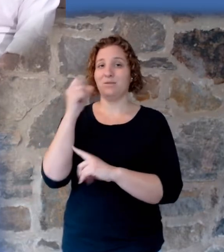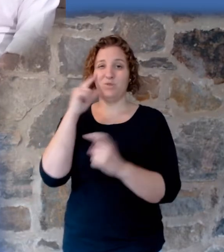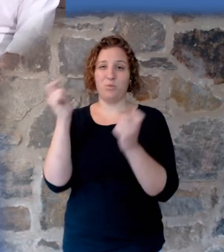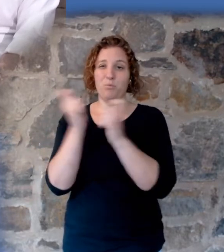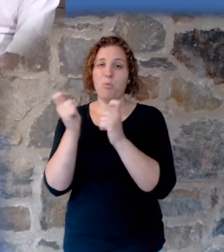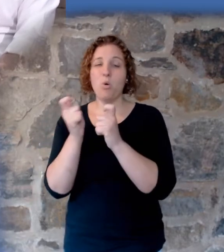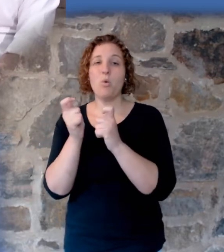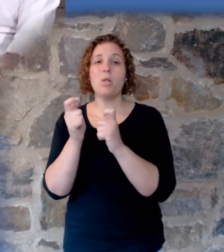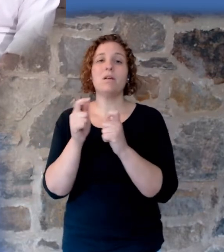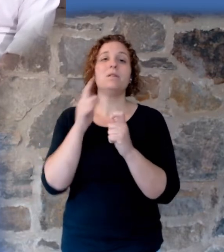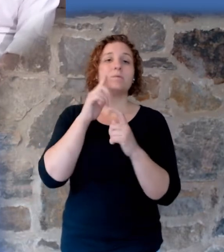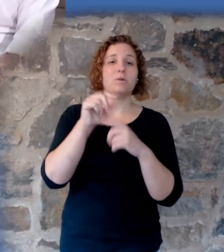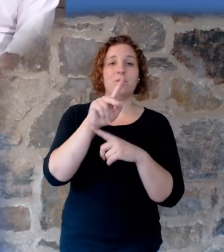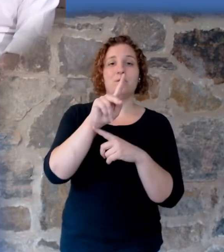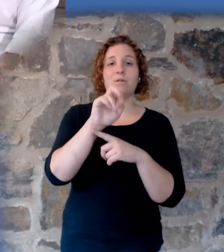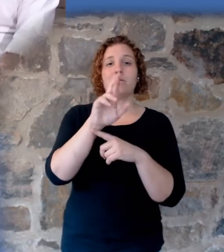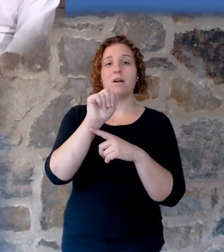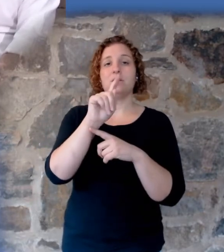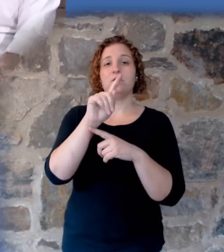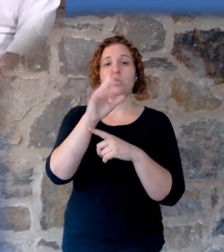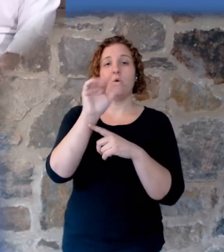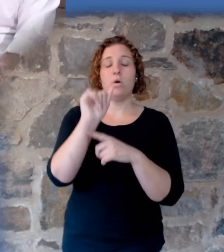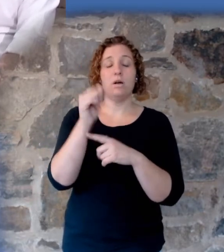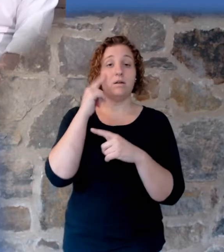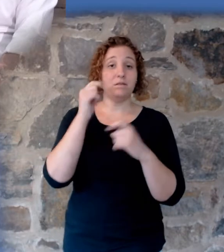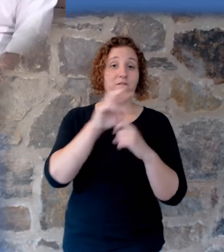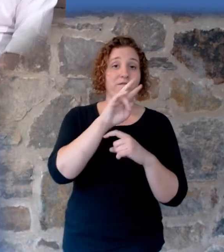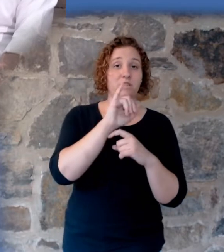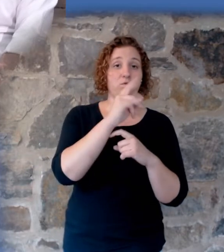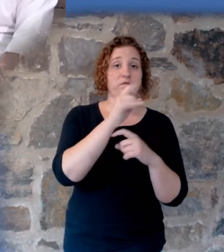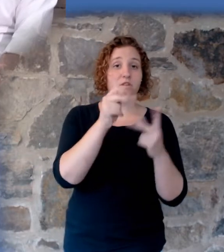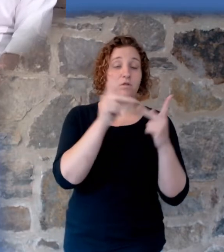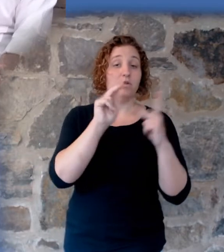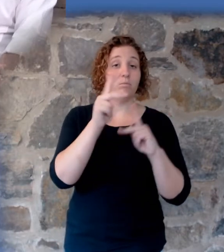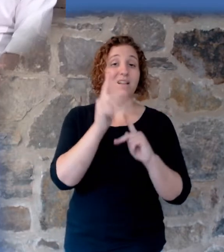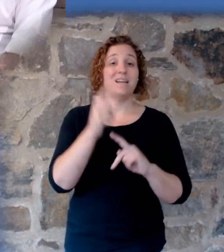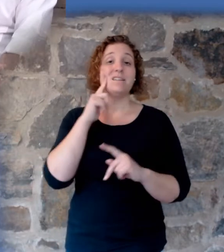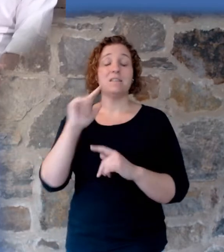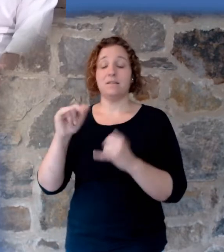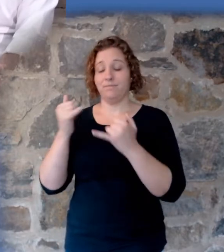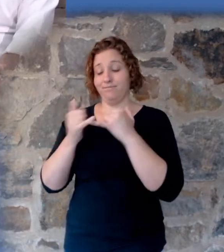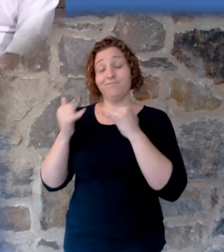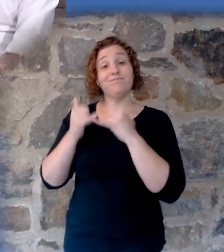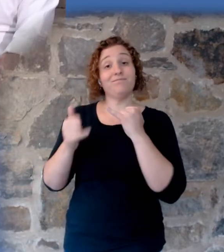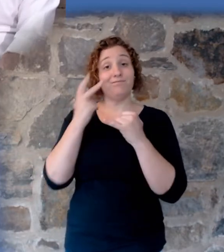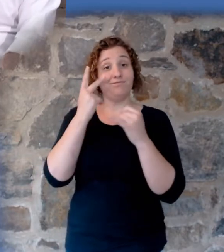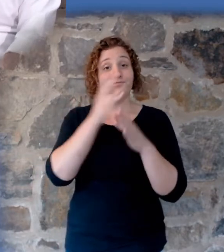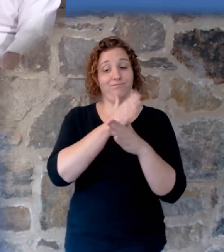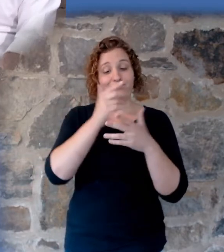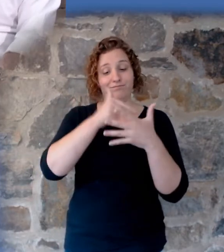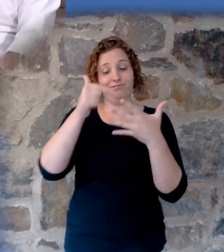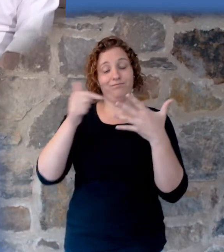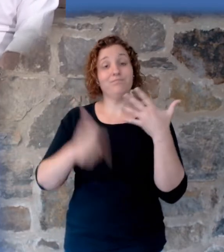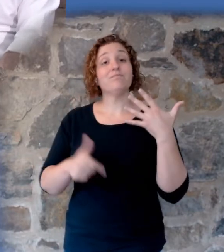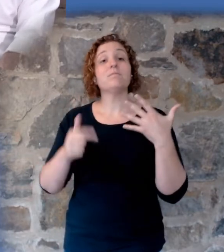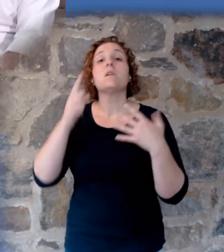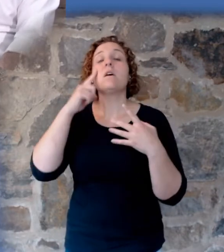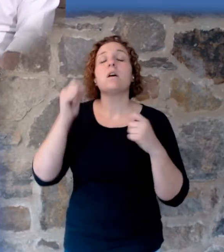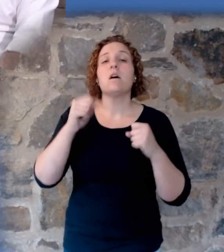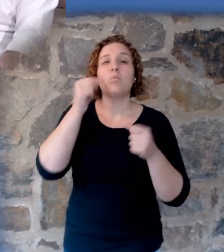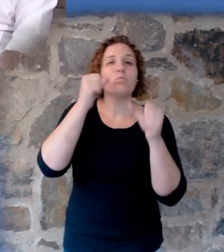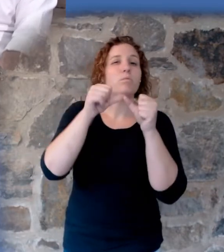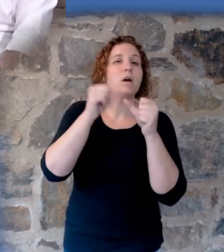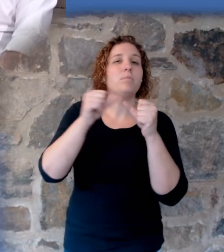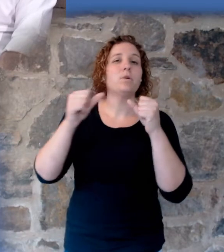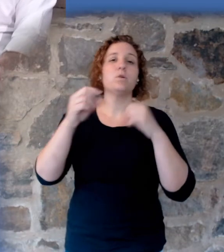Krakatoa, second place, Vesuvius, third place, Mount St. Helens comes in a dead last among those. And if you remember the tsunami waves I